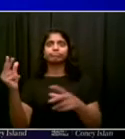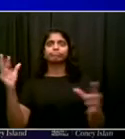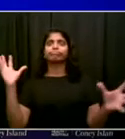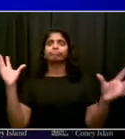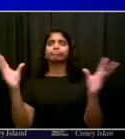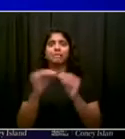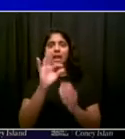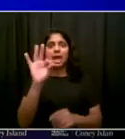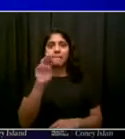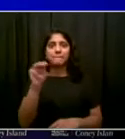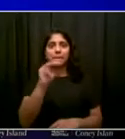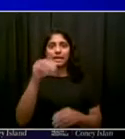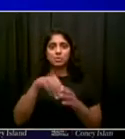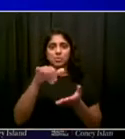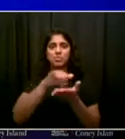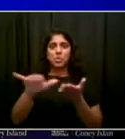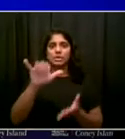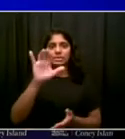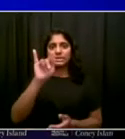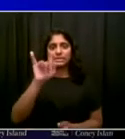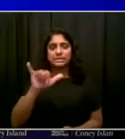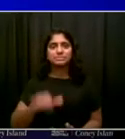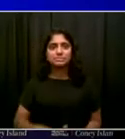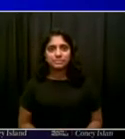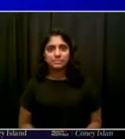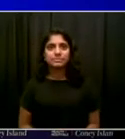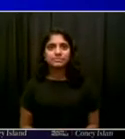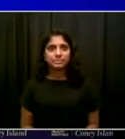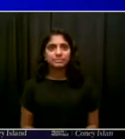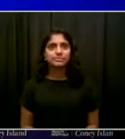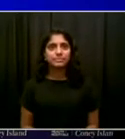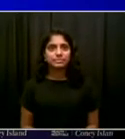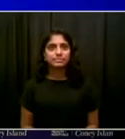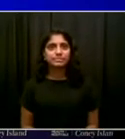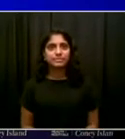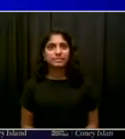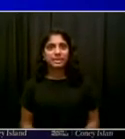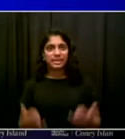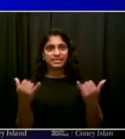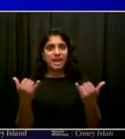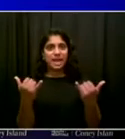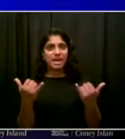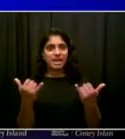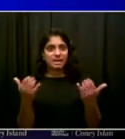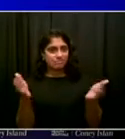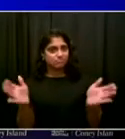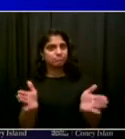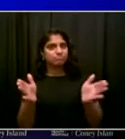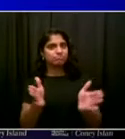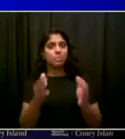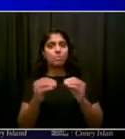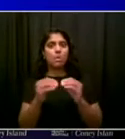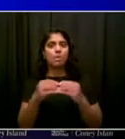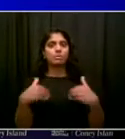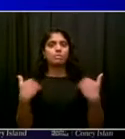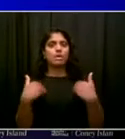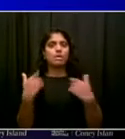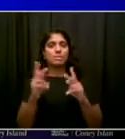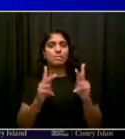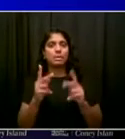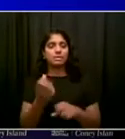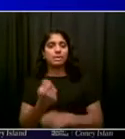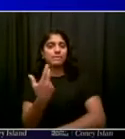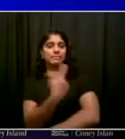vaccinated to help them get back to school and live full lives. And finally, as we said, really being clear